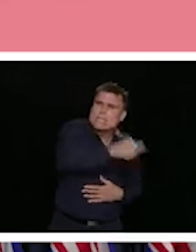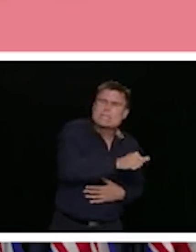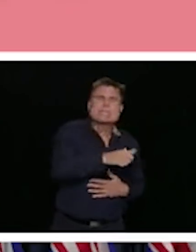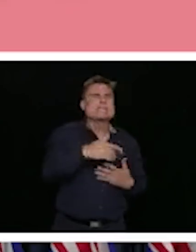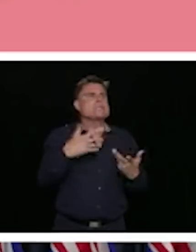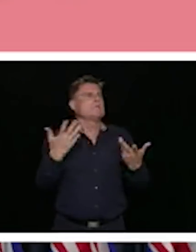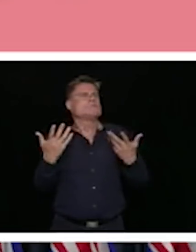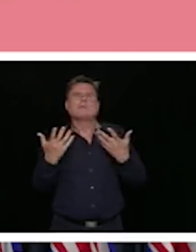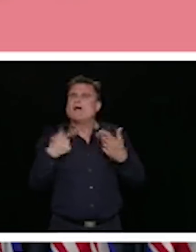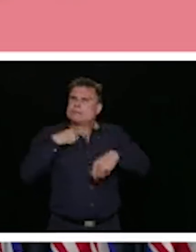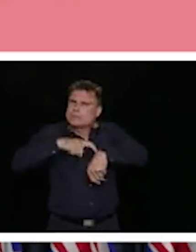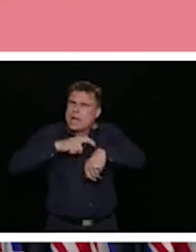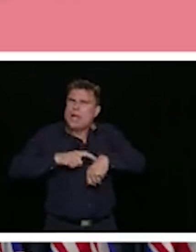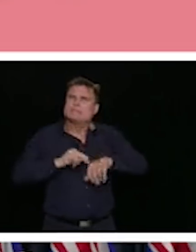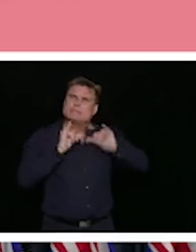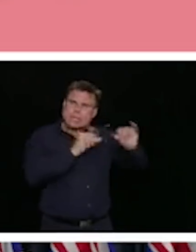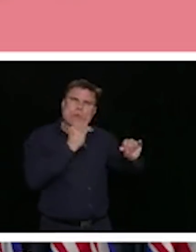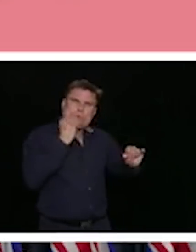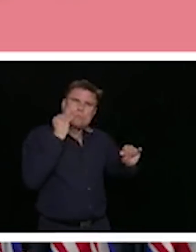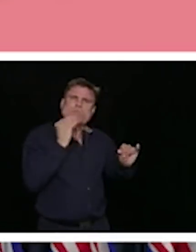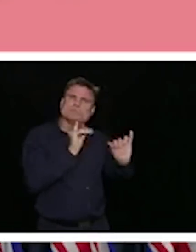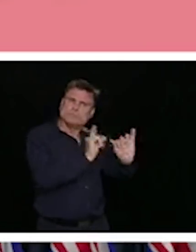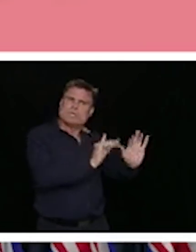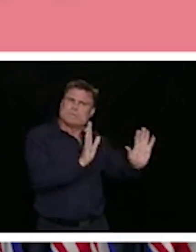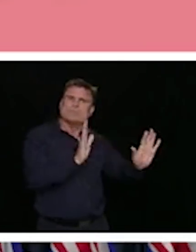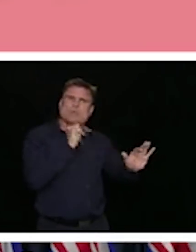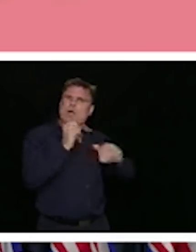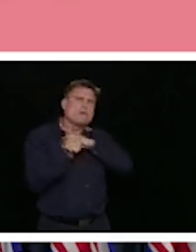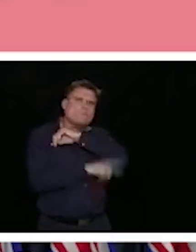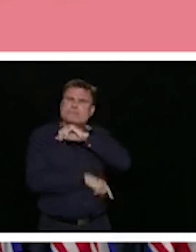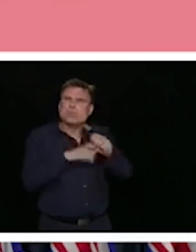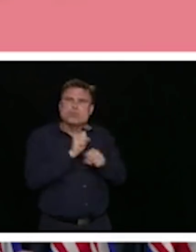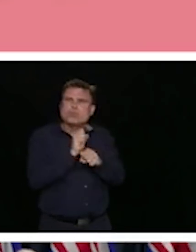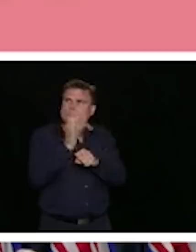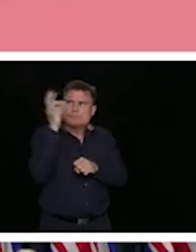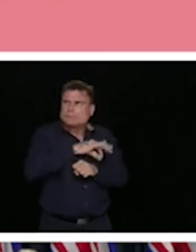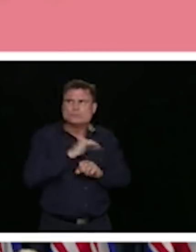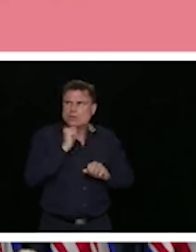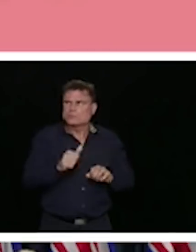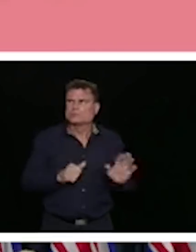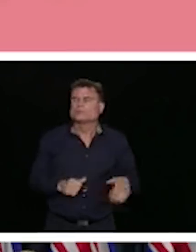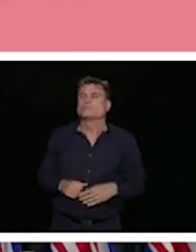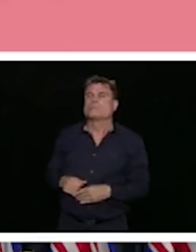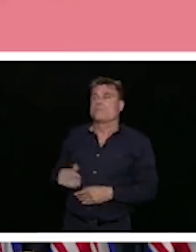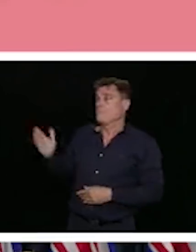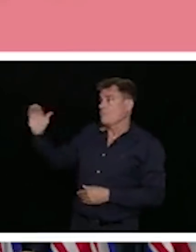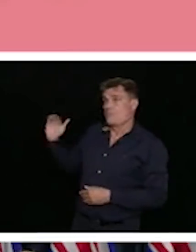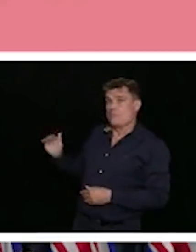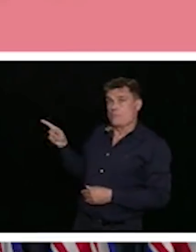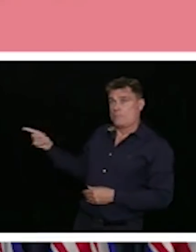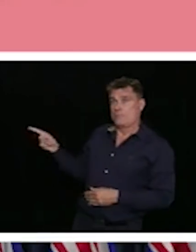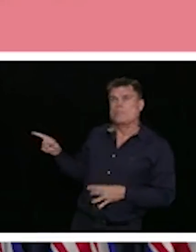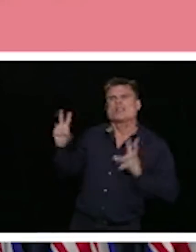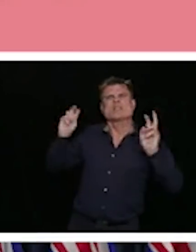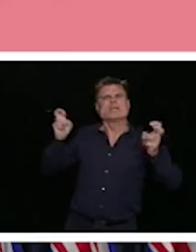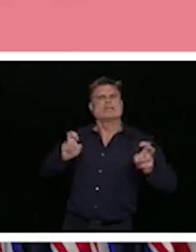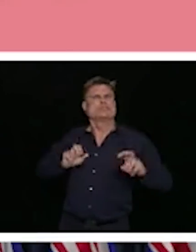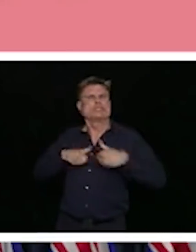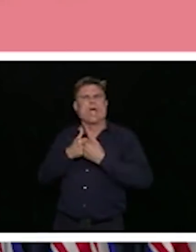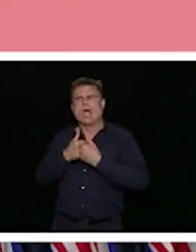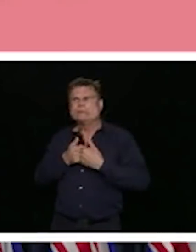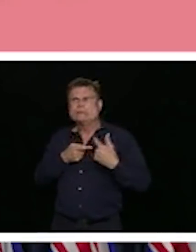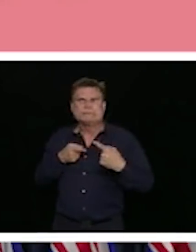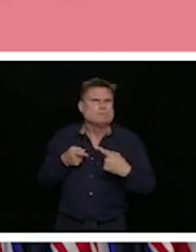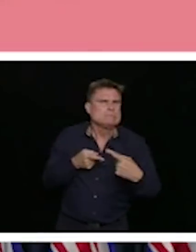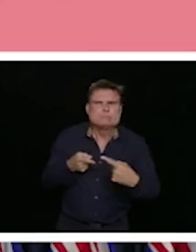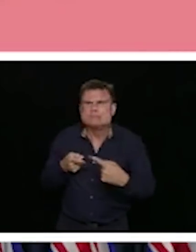The next slide looks at where the, the biggest challenges being created here from the response to